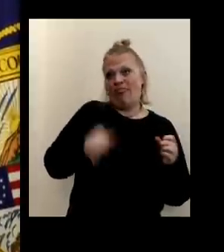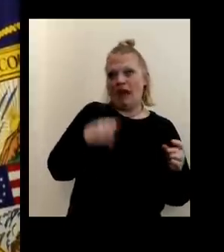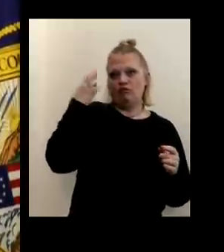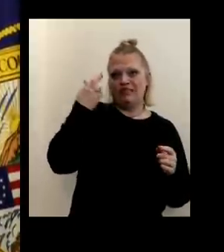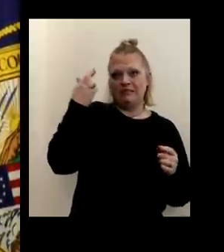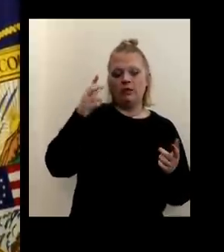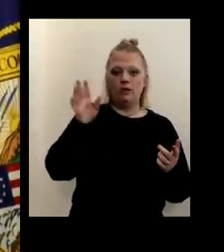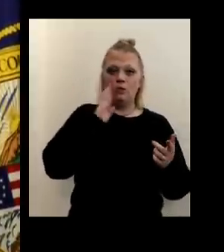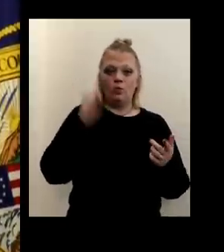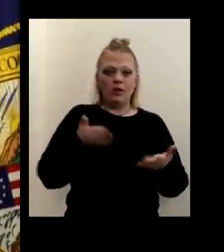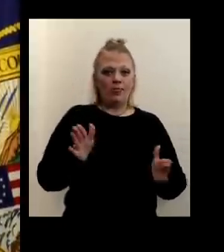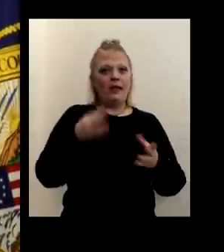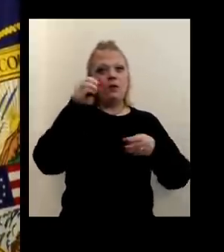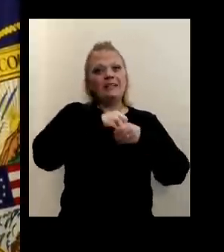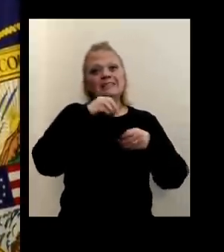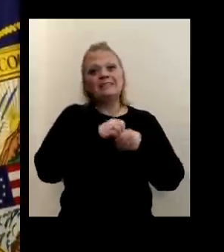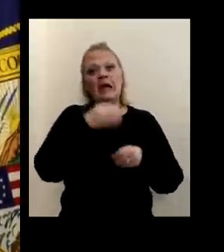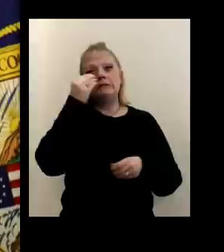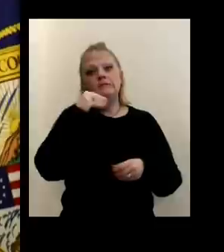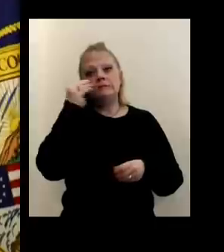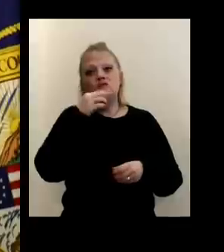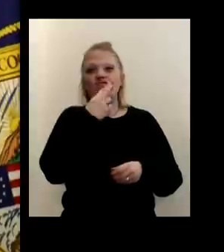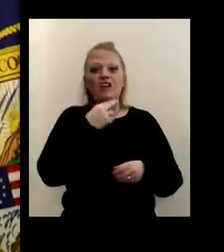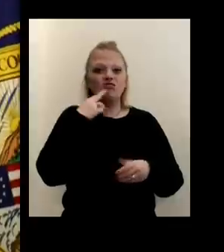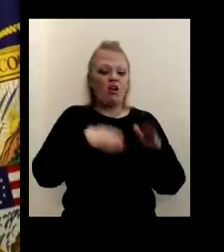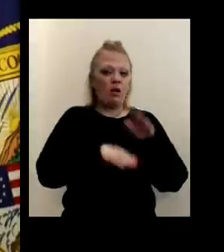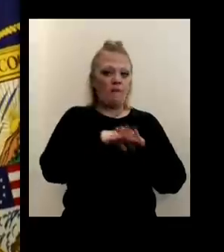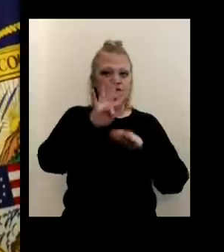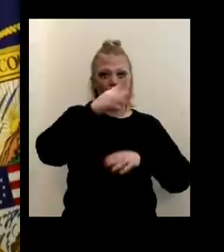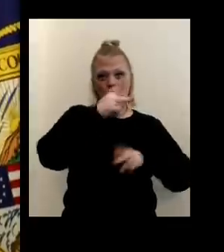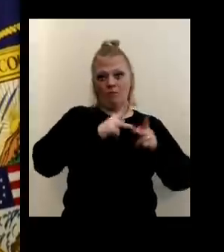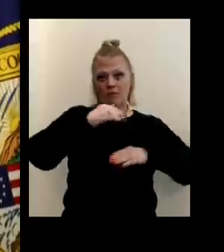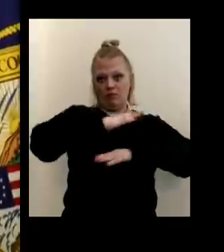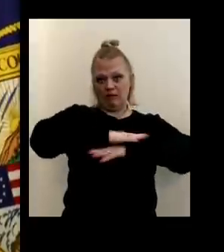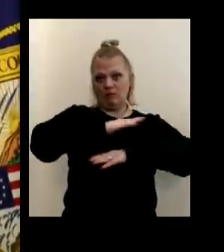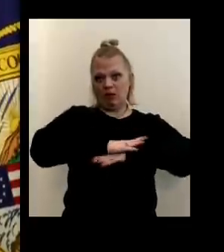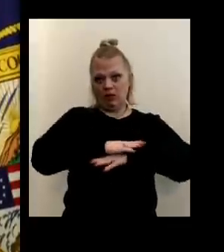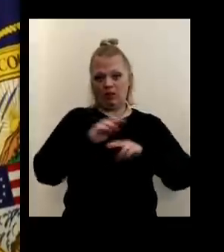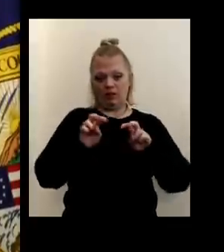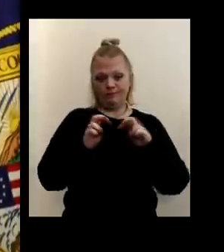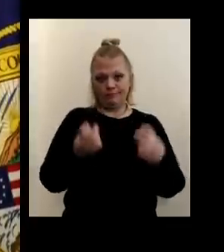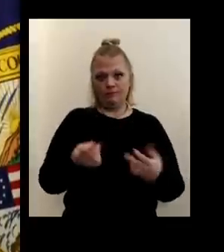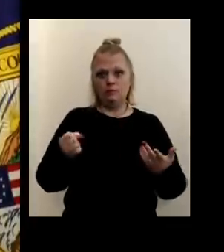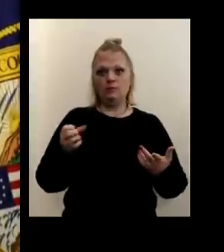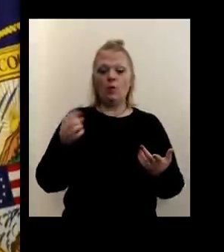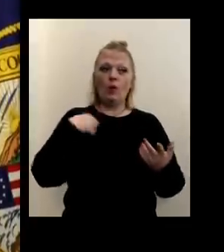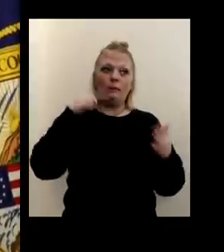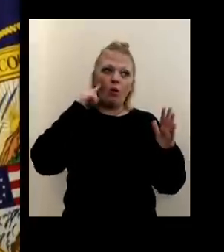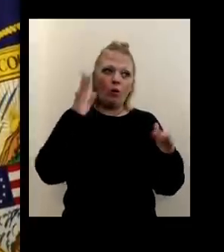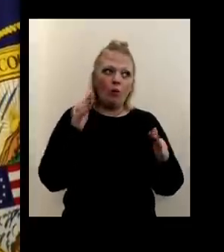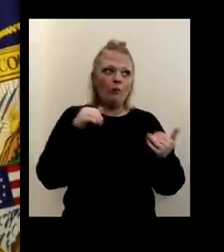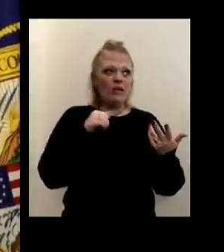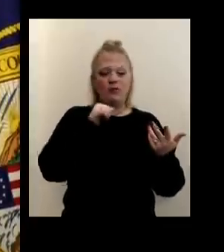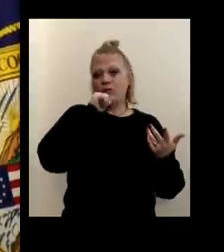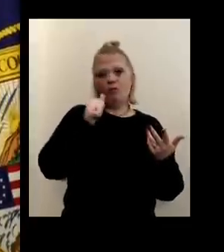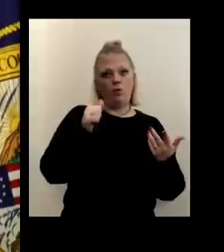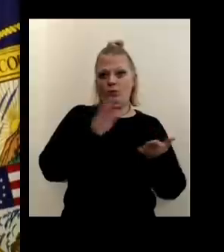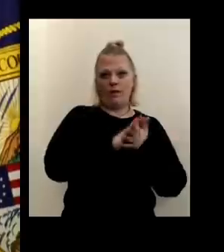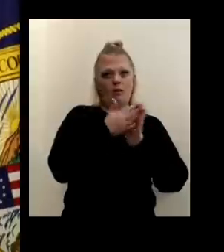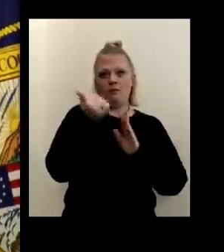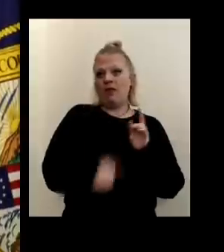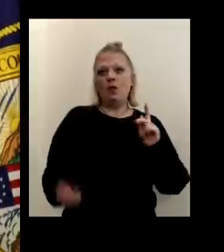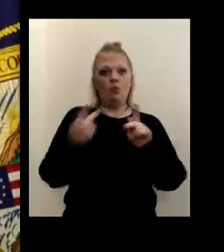which would allow indoor dining and restaurants of up to four people. Uh, I'm hopeful that we do not get any worse.